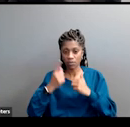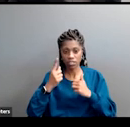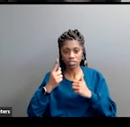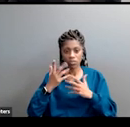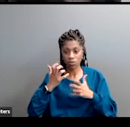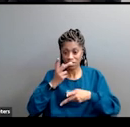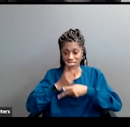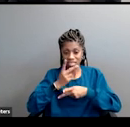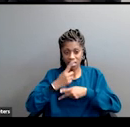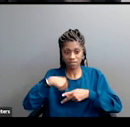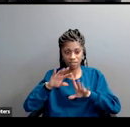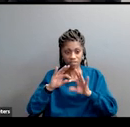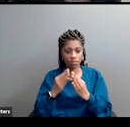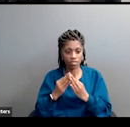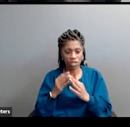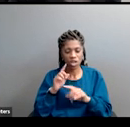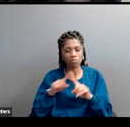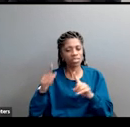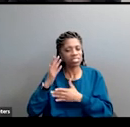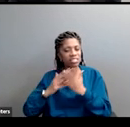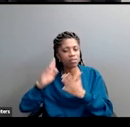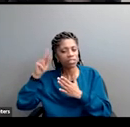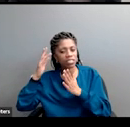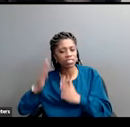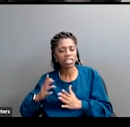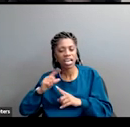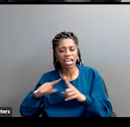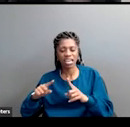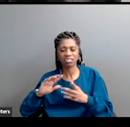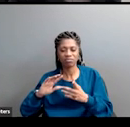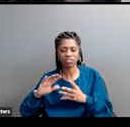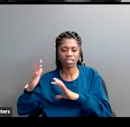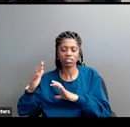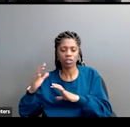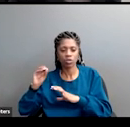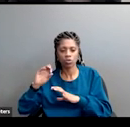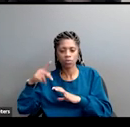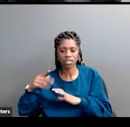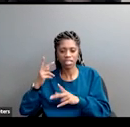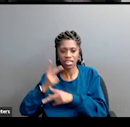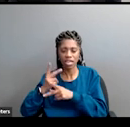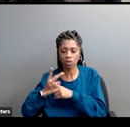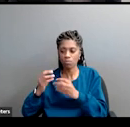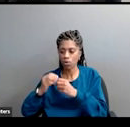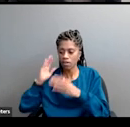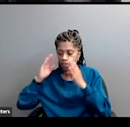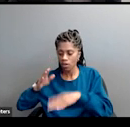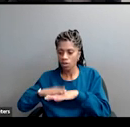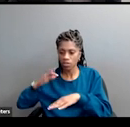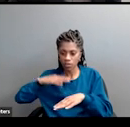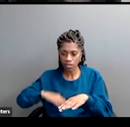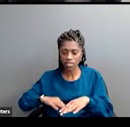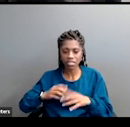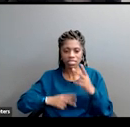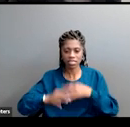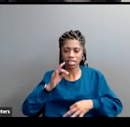care of our families. But certain politicians and crooked corporations care more about profits than people. They even see COVID-19 as a